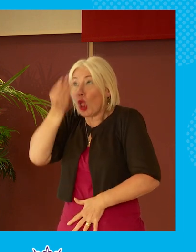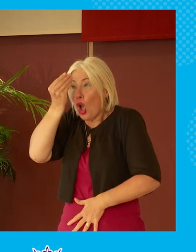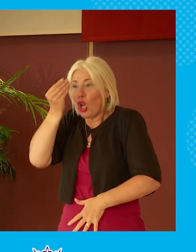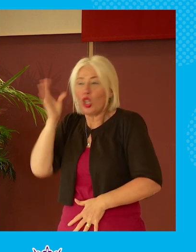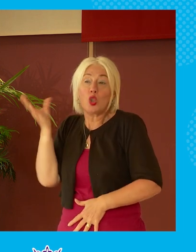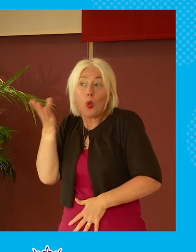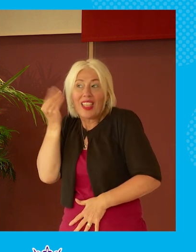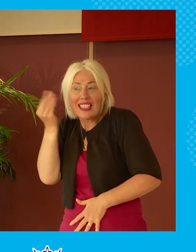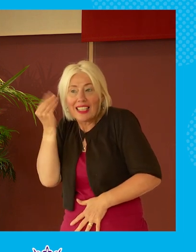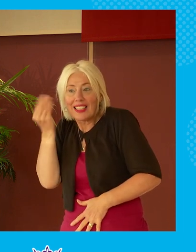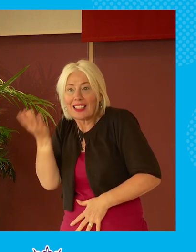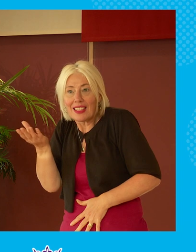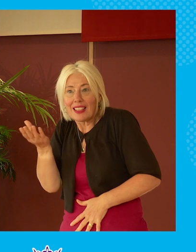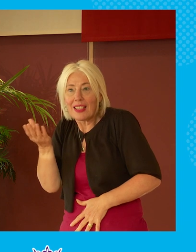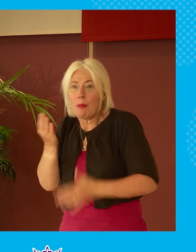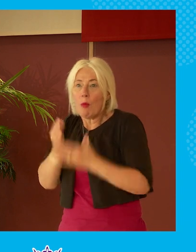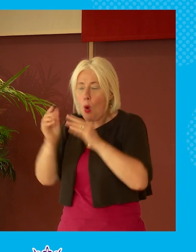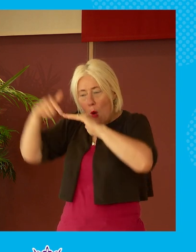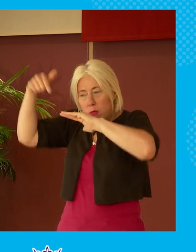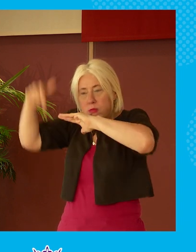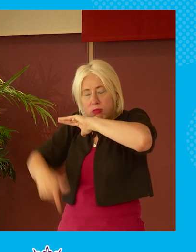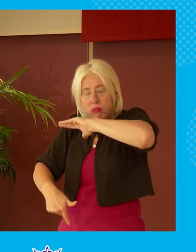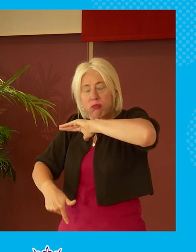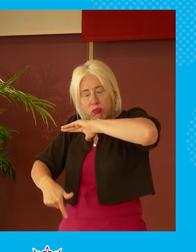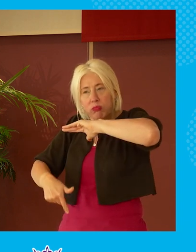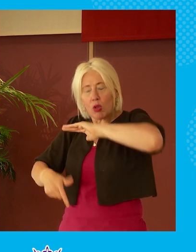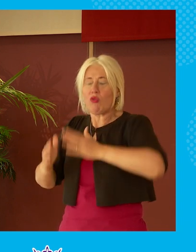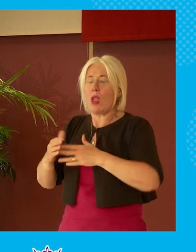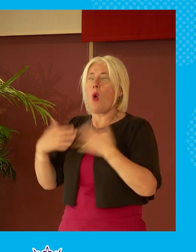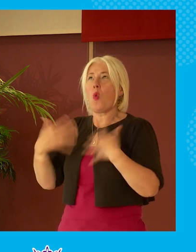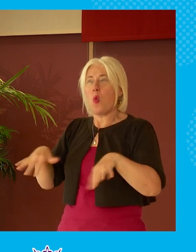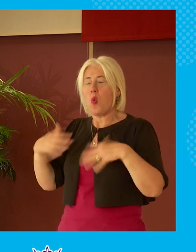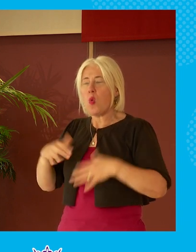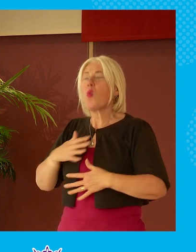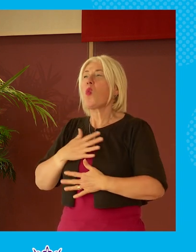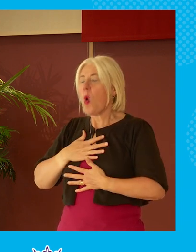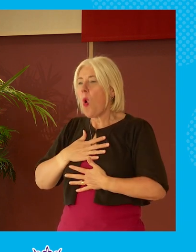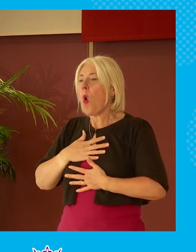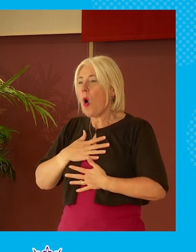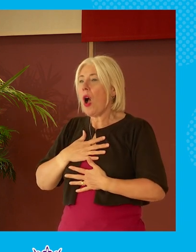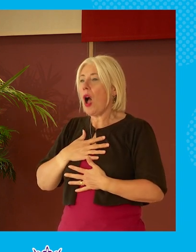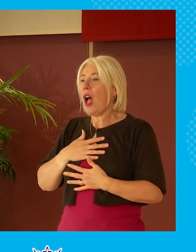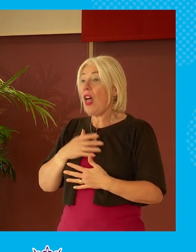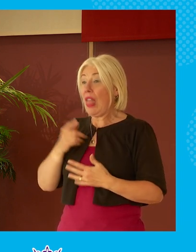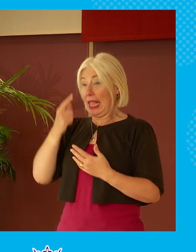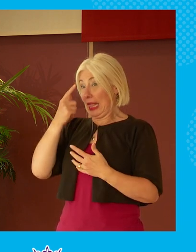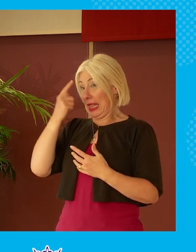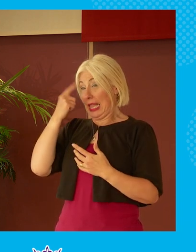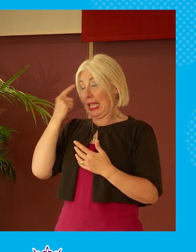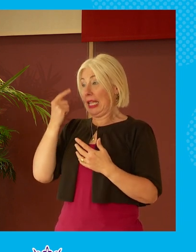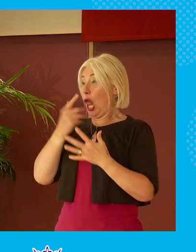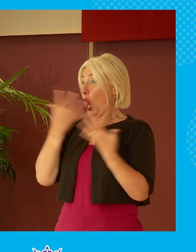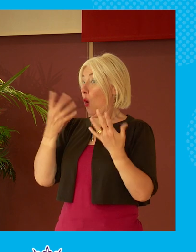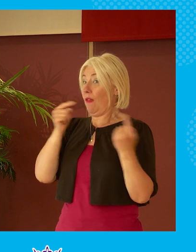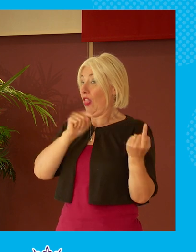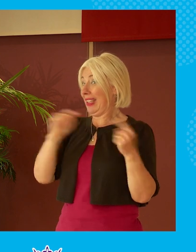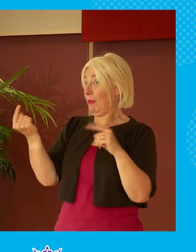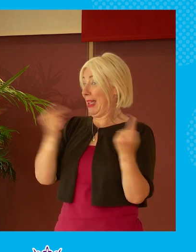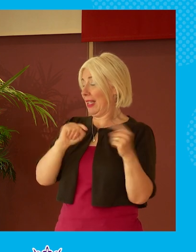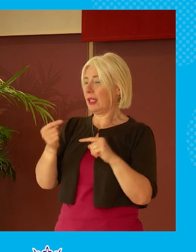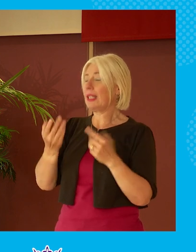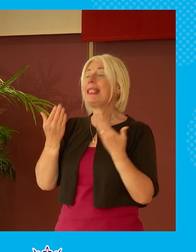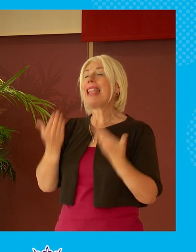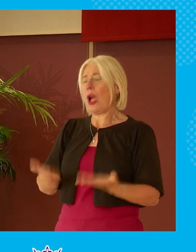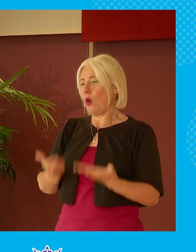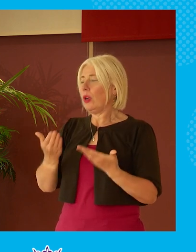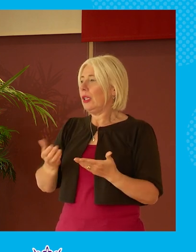um much more deeply and and profoundly and it does seem to to be the case that a lot of the debates we have now